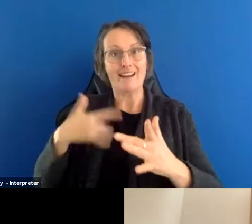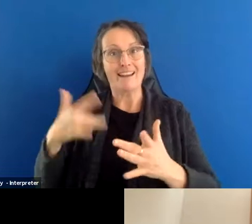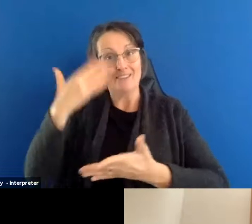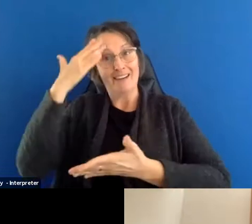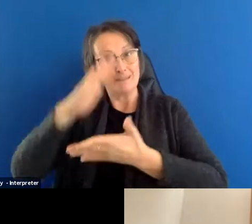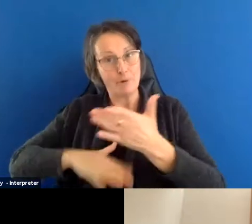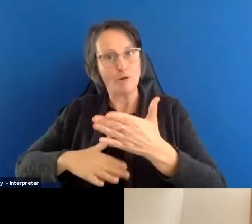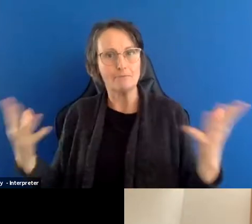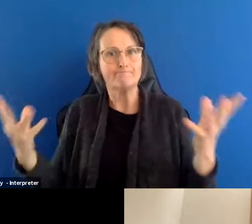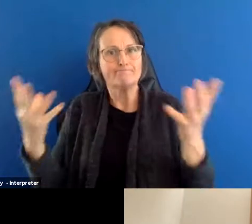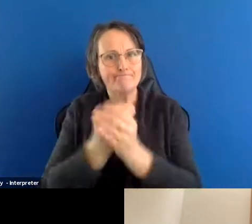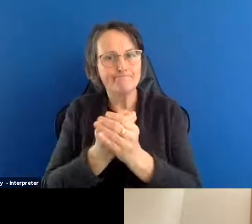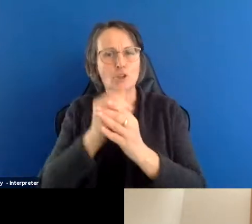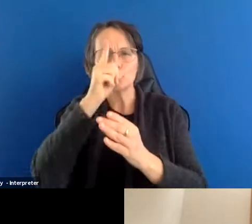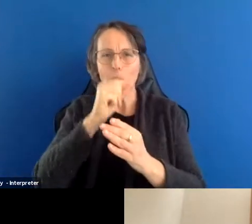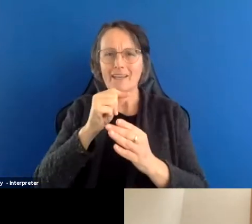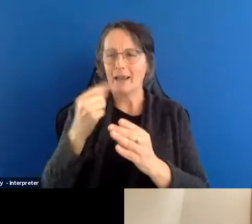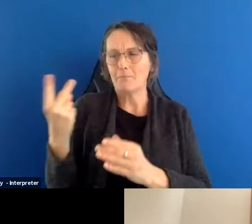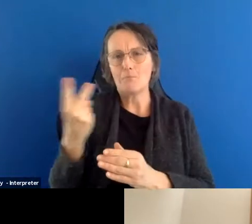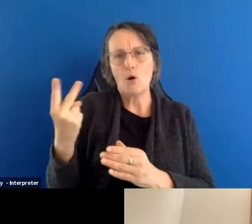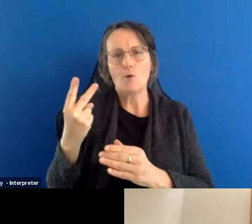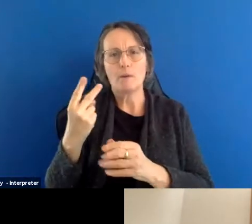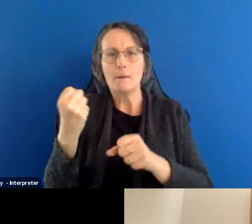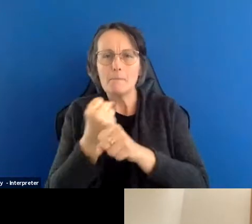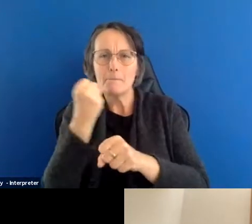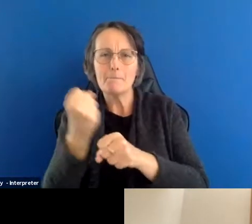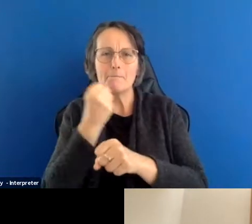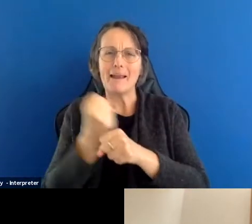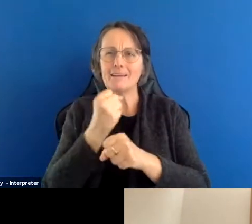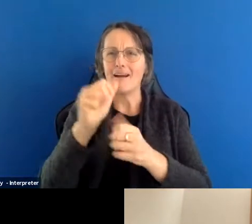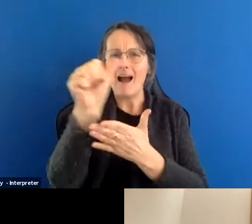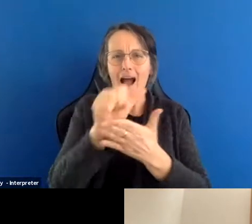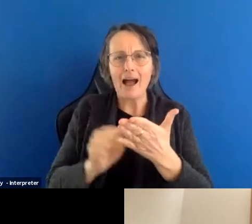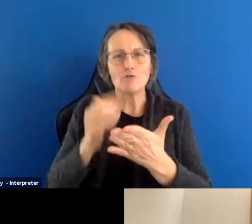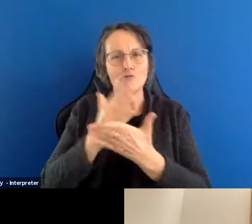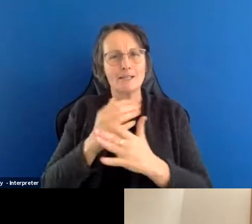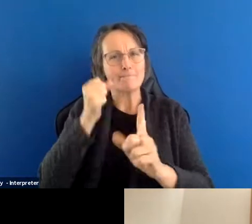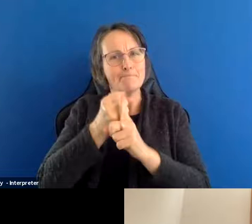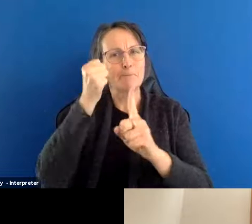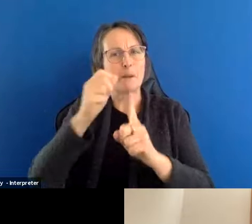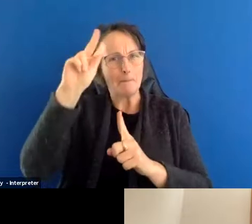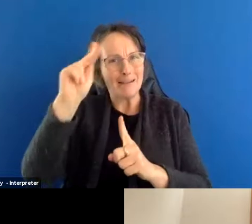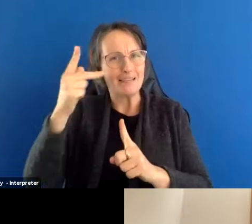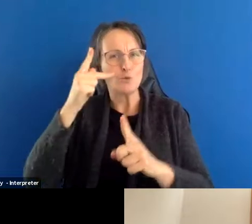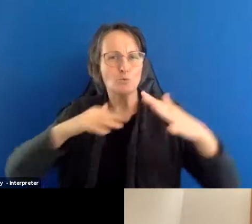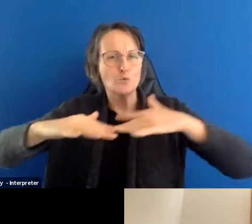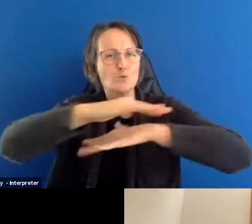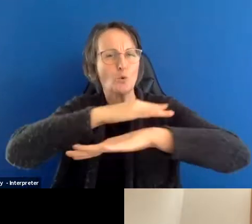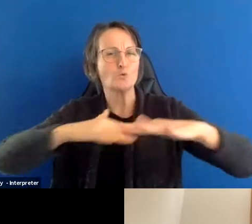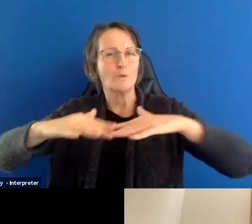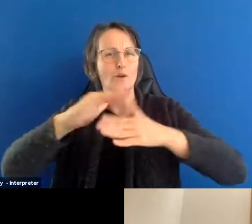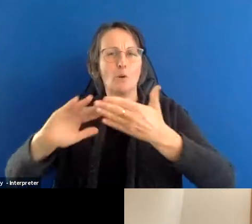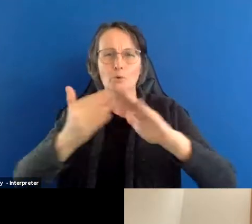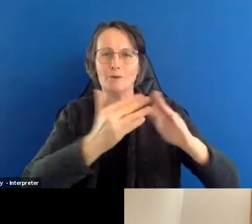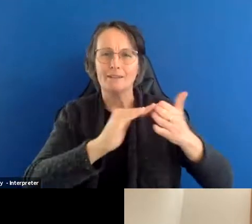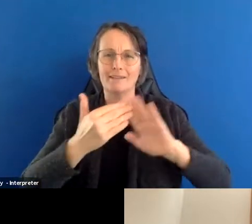practice to co-compose complex fields of social, cultural, and political relations. And at this